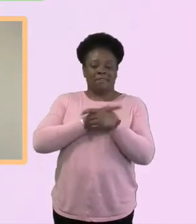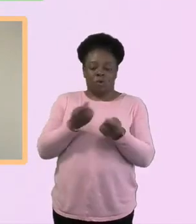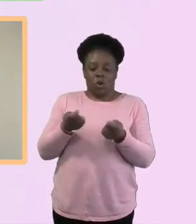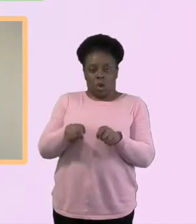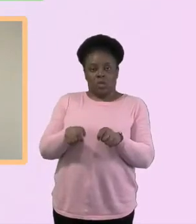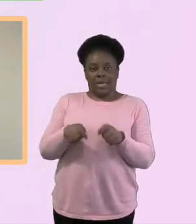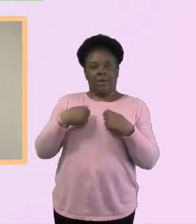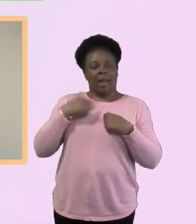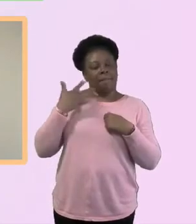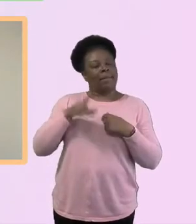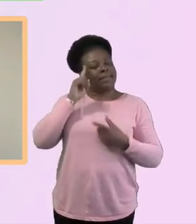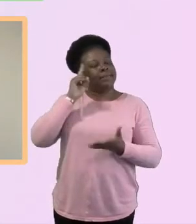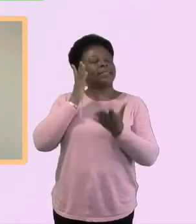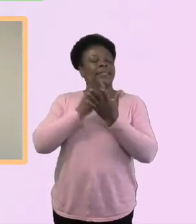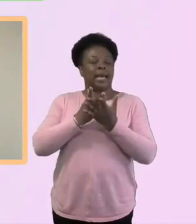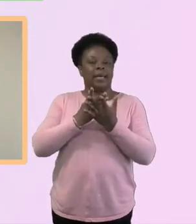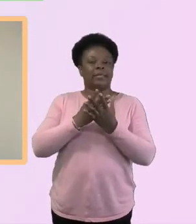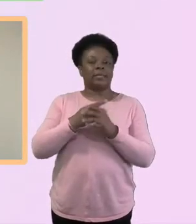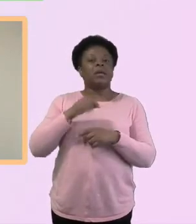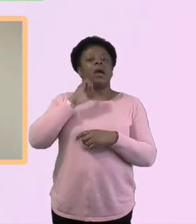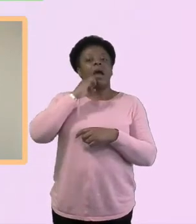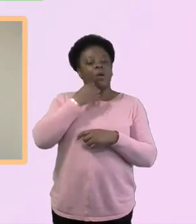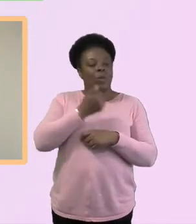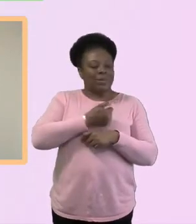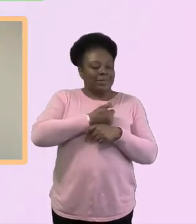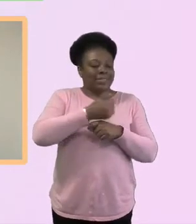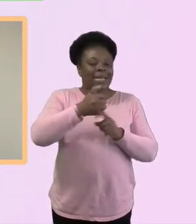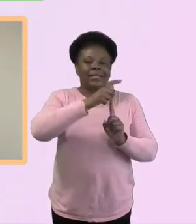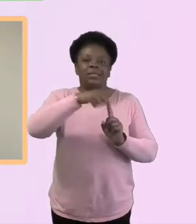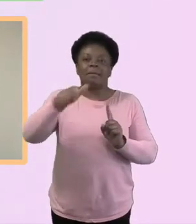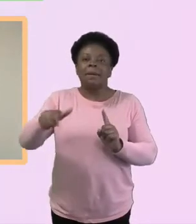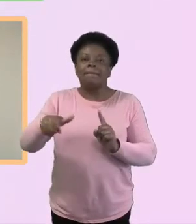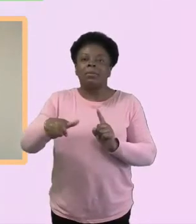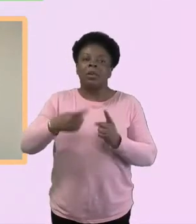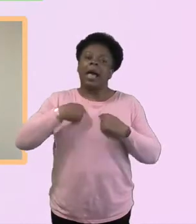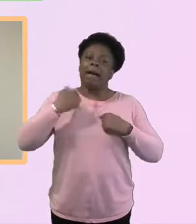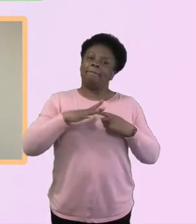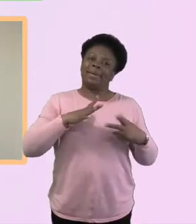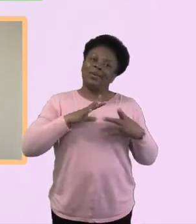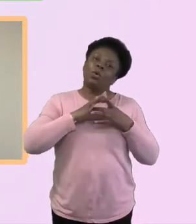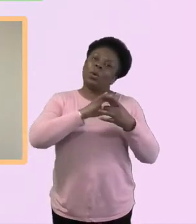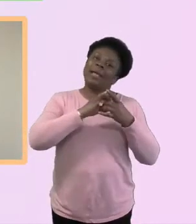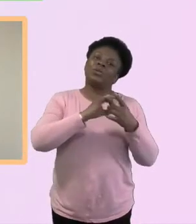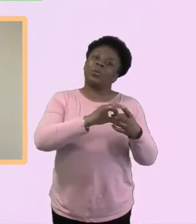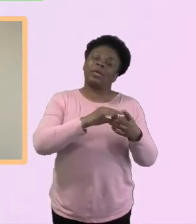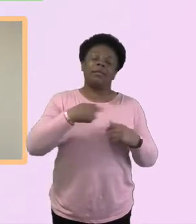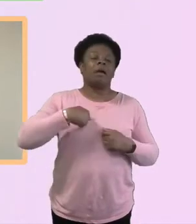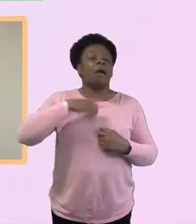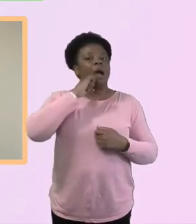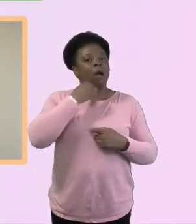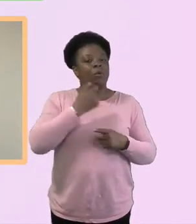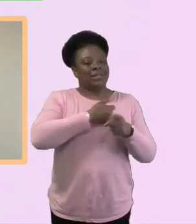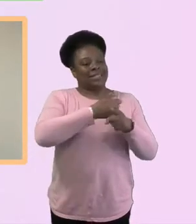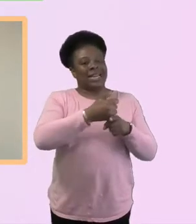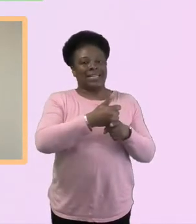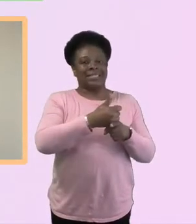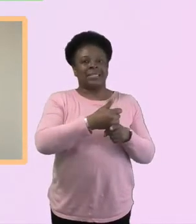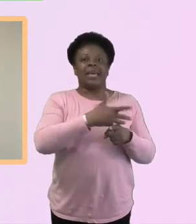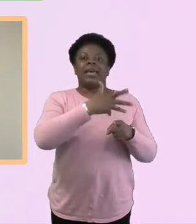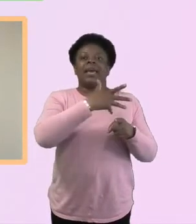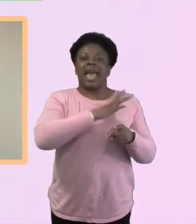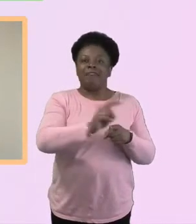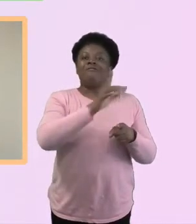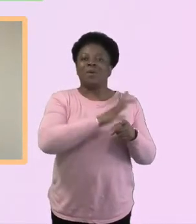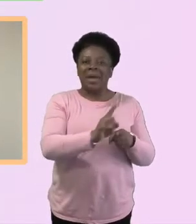sending out a weekly text message to a lot of the guys I'm connecting with. So ever, and then lockdown happened, I thought, well, that's good because